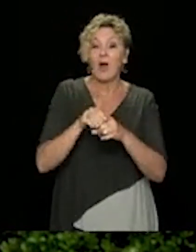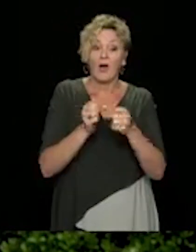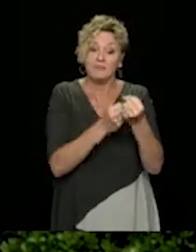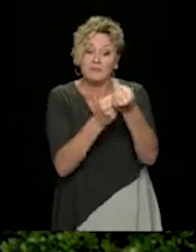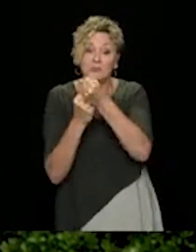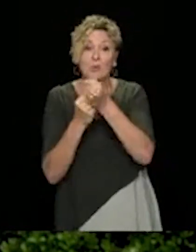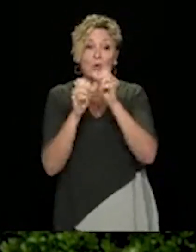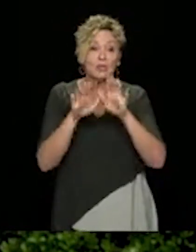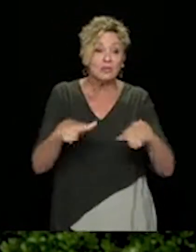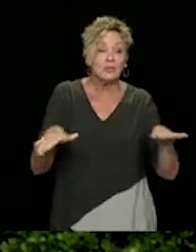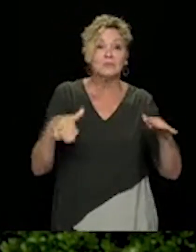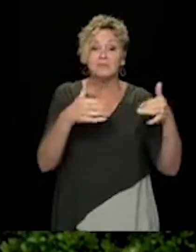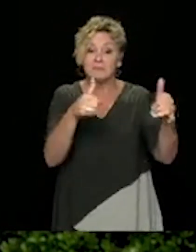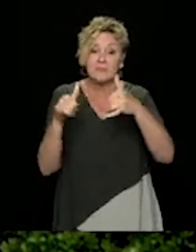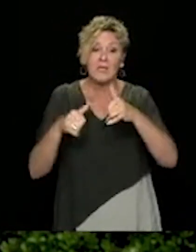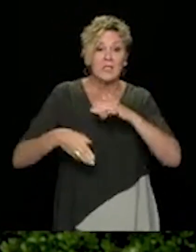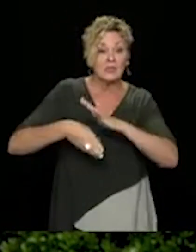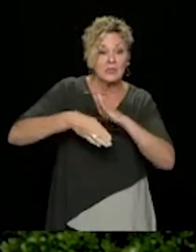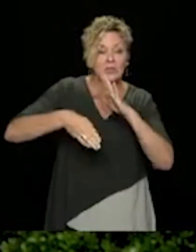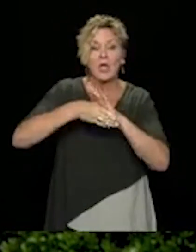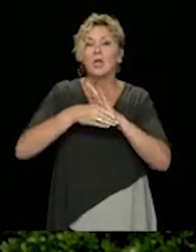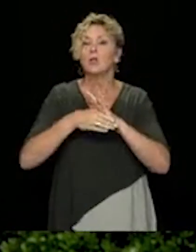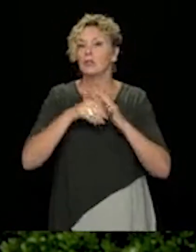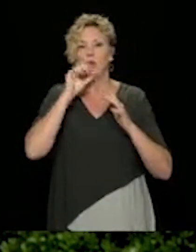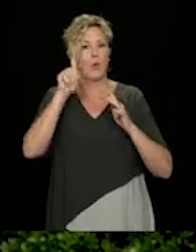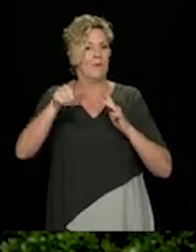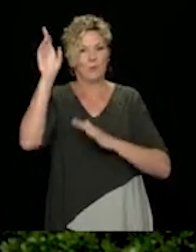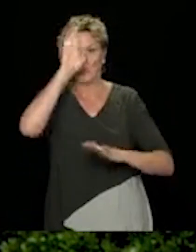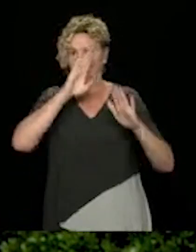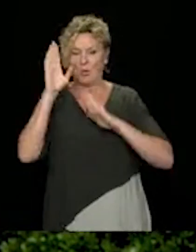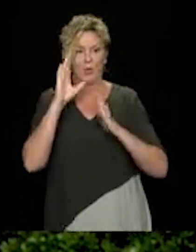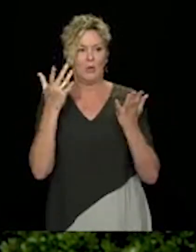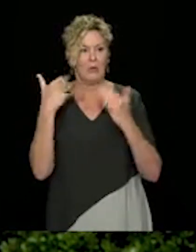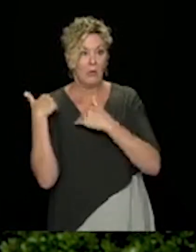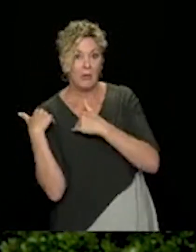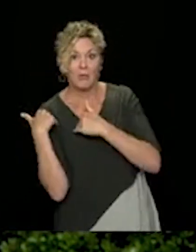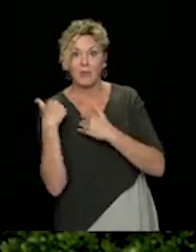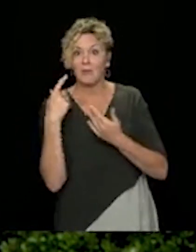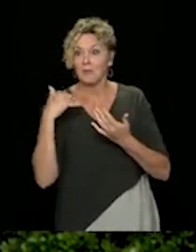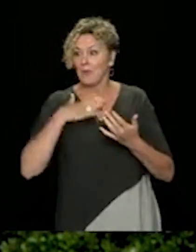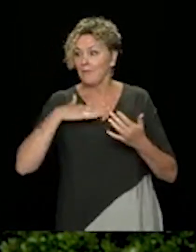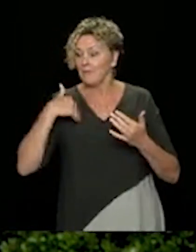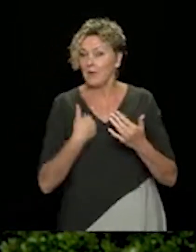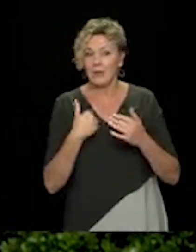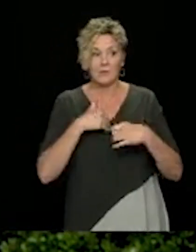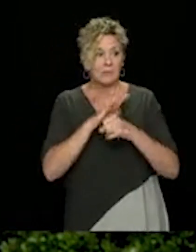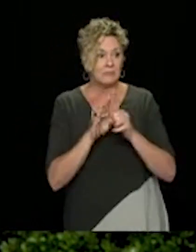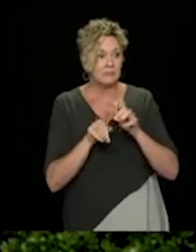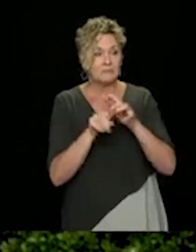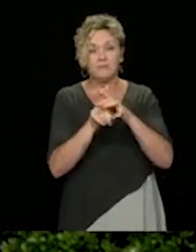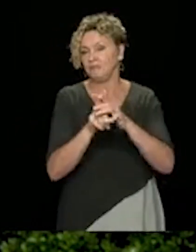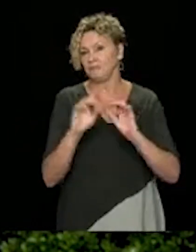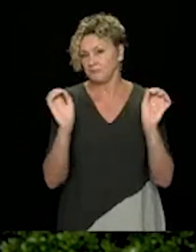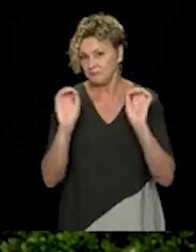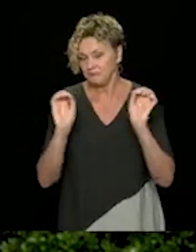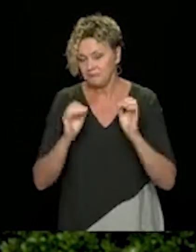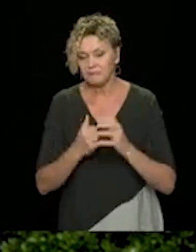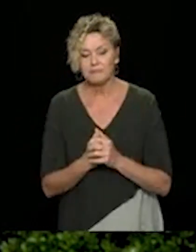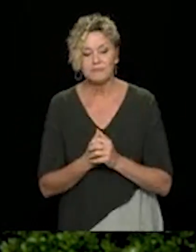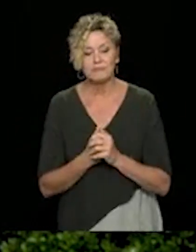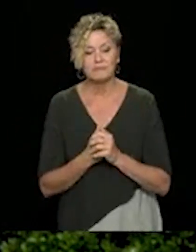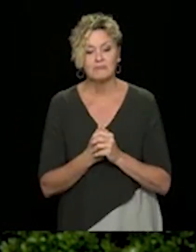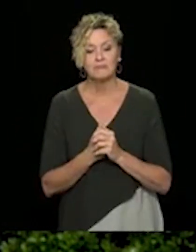that may arise because of COVID-19. That means that 72 different provincial sport organizations, over